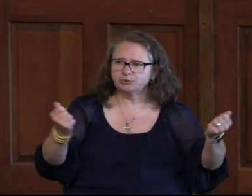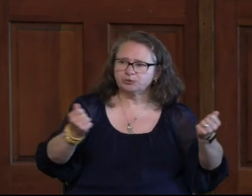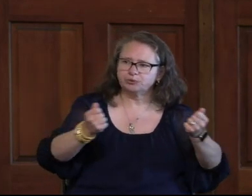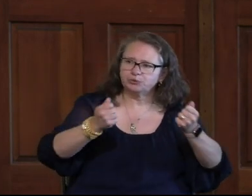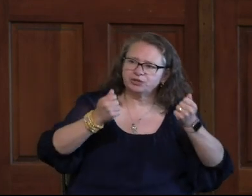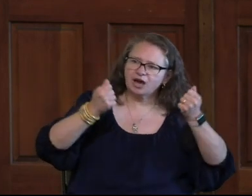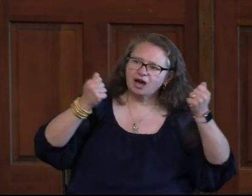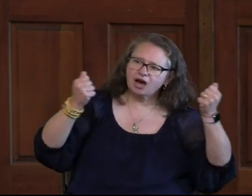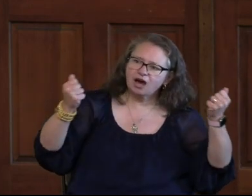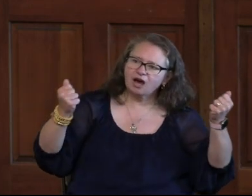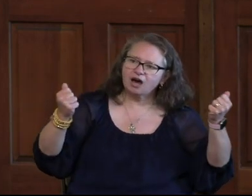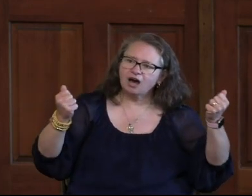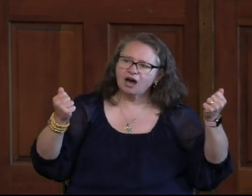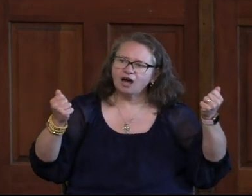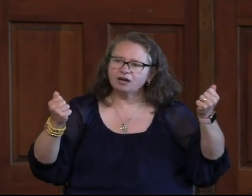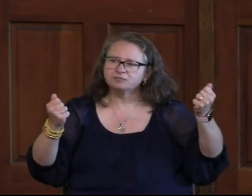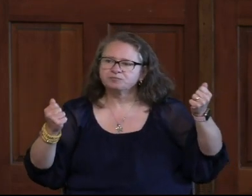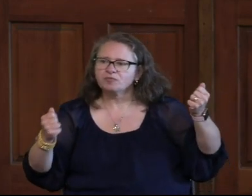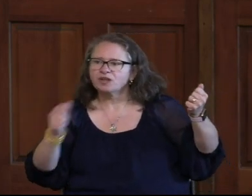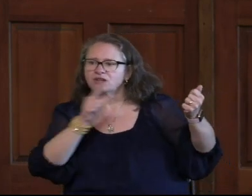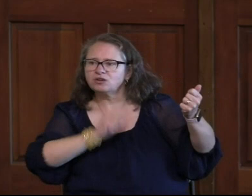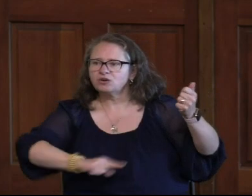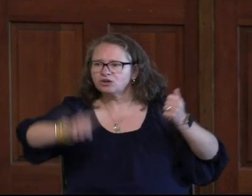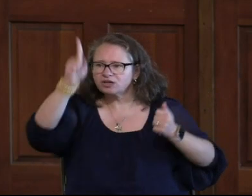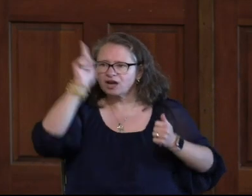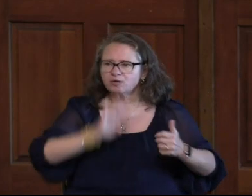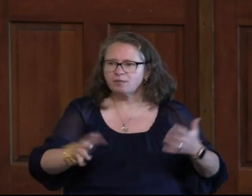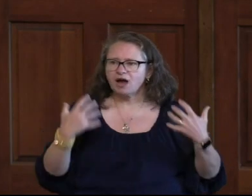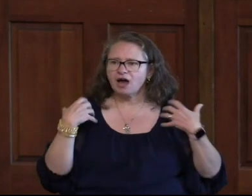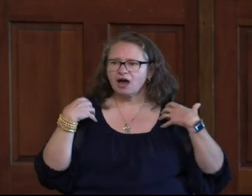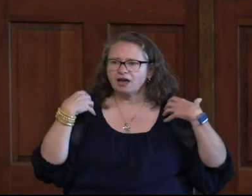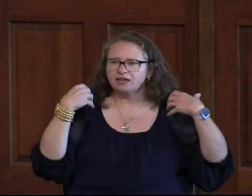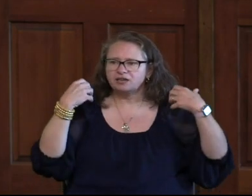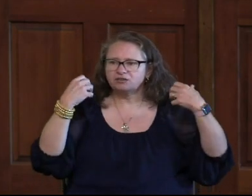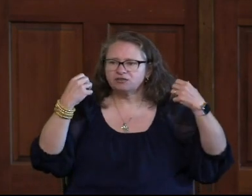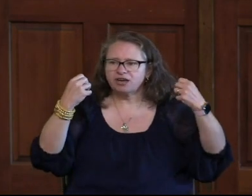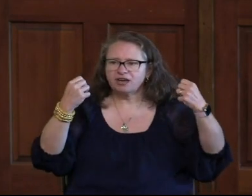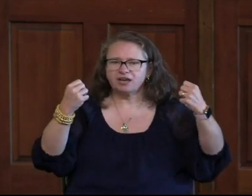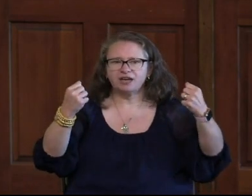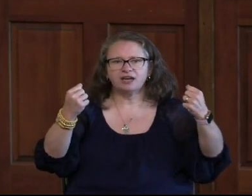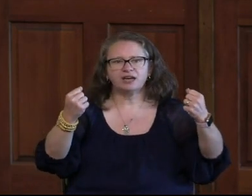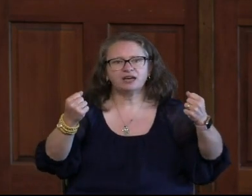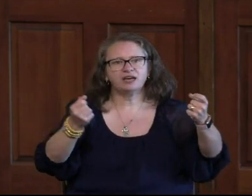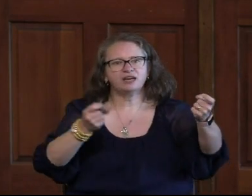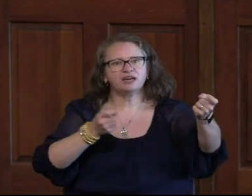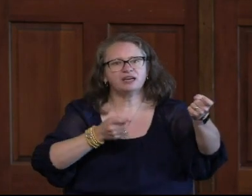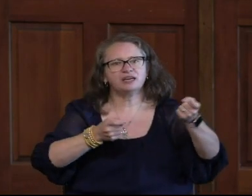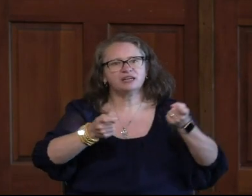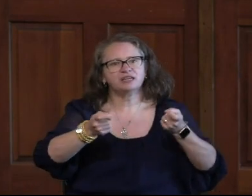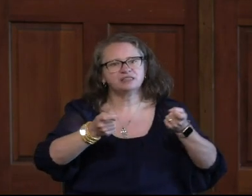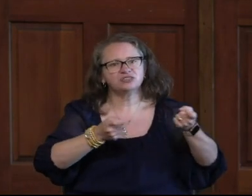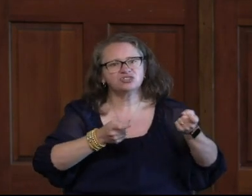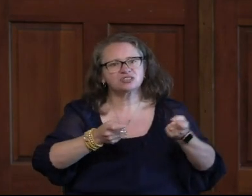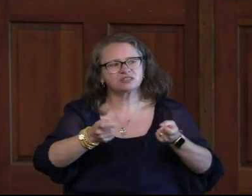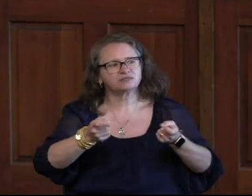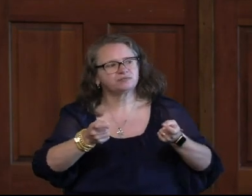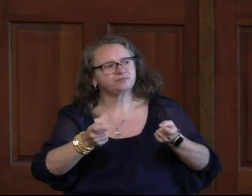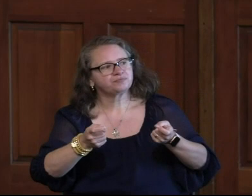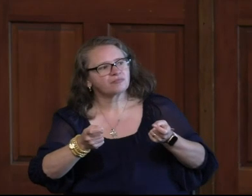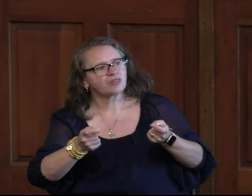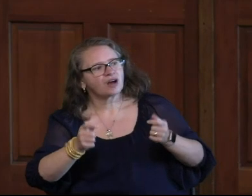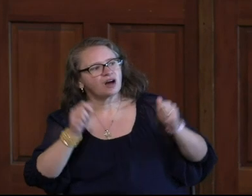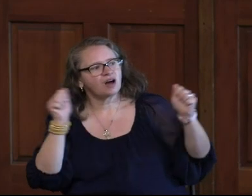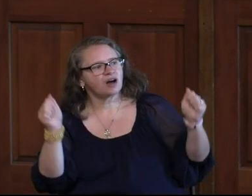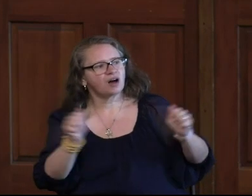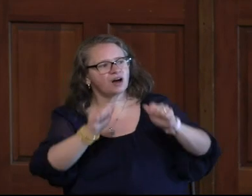Alleluia, alleluia, for the Lord God Almighty reigns.